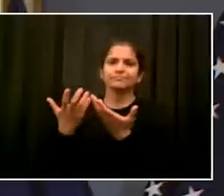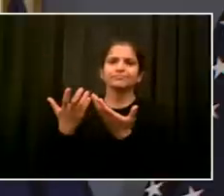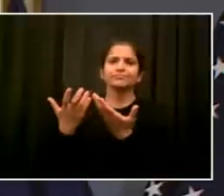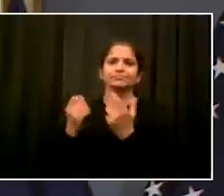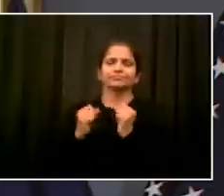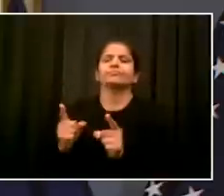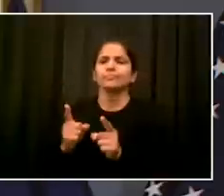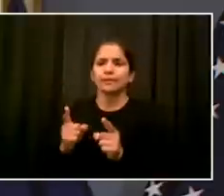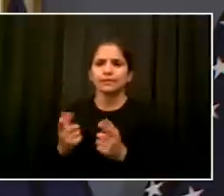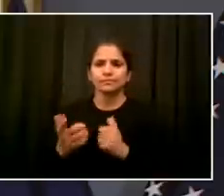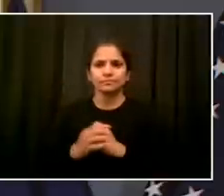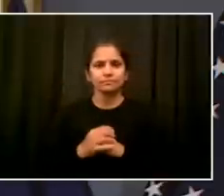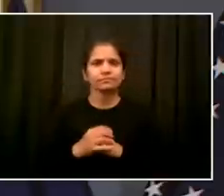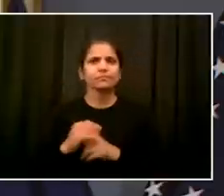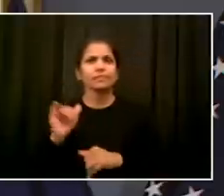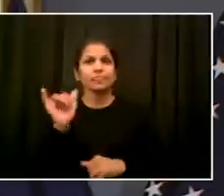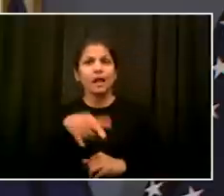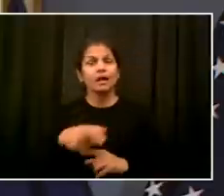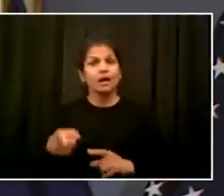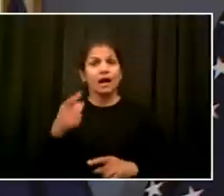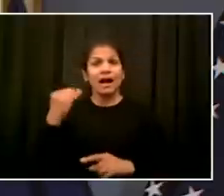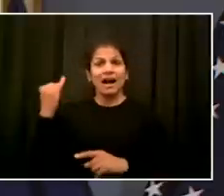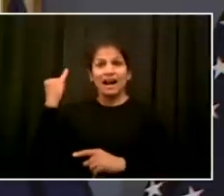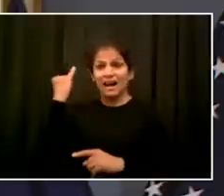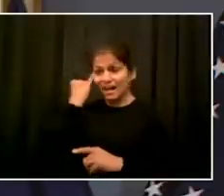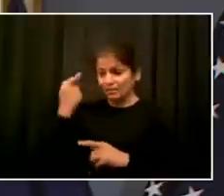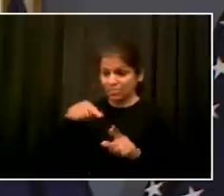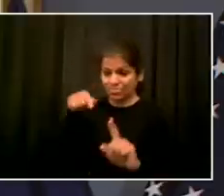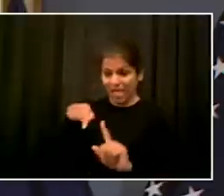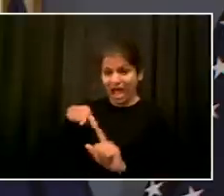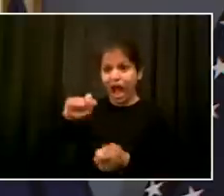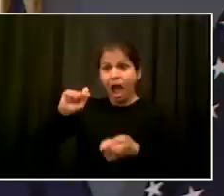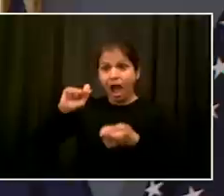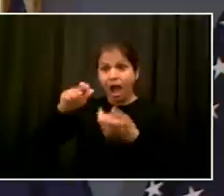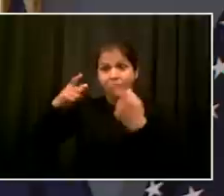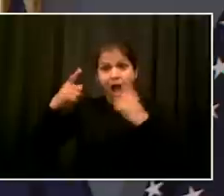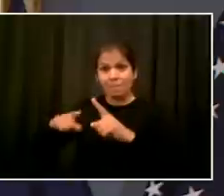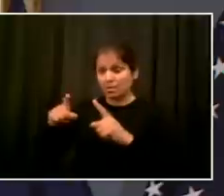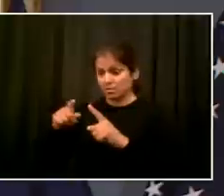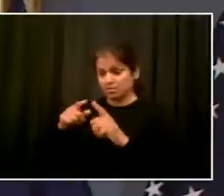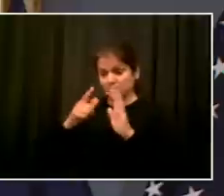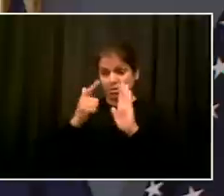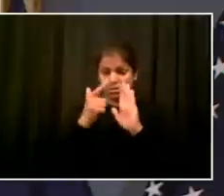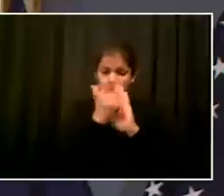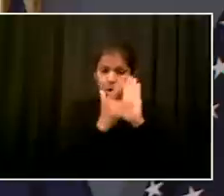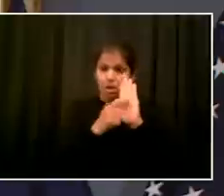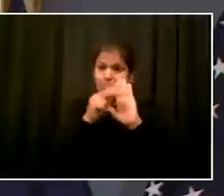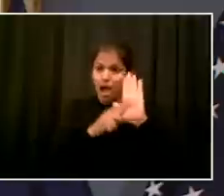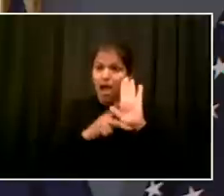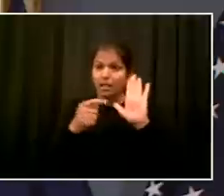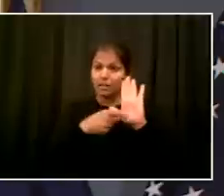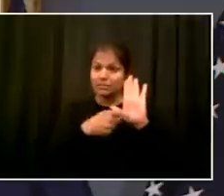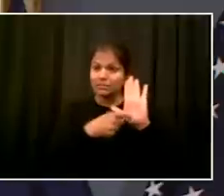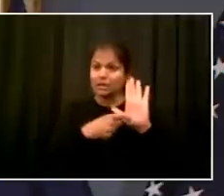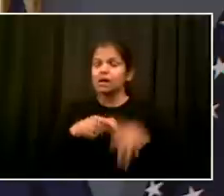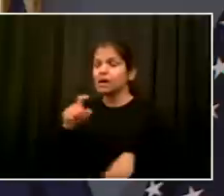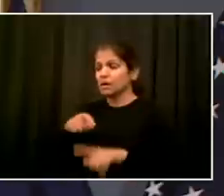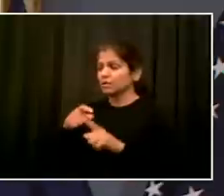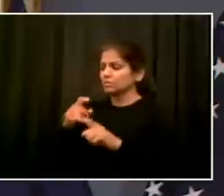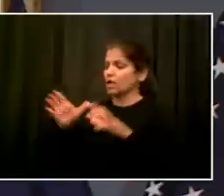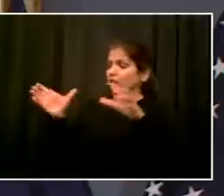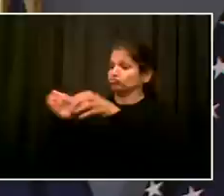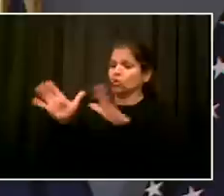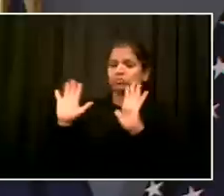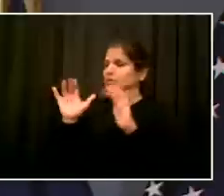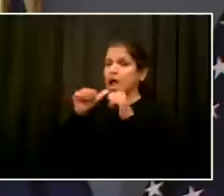you're going to see action, and you're going to see continued action starting in the month of June and beyond for the remaining 19 months. And, Gloria, to you and